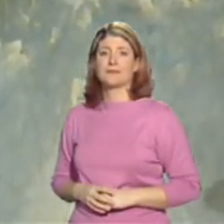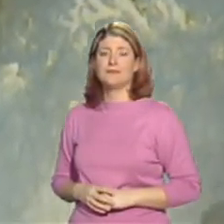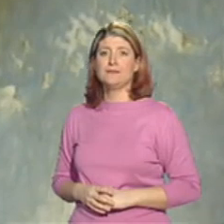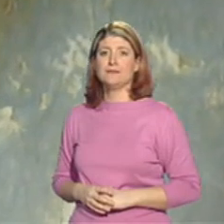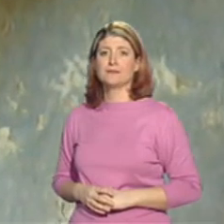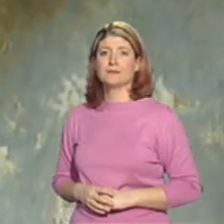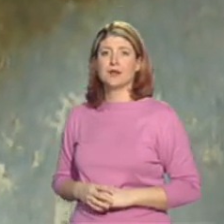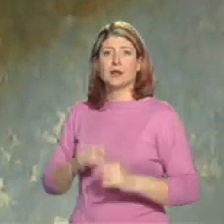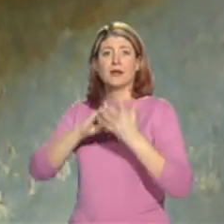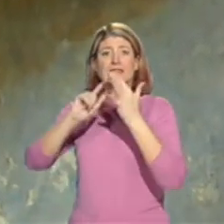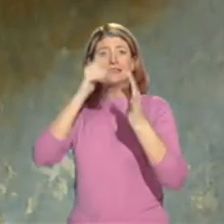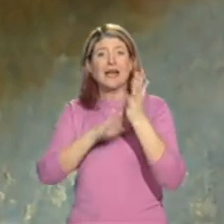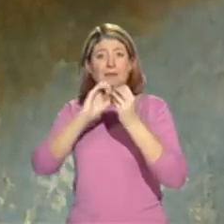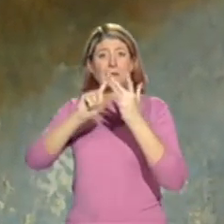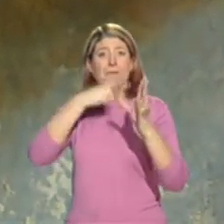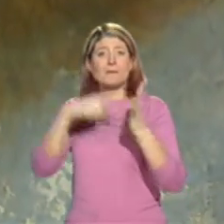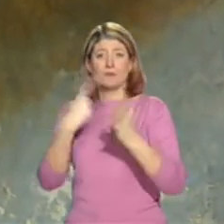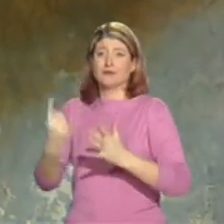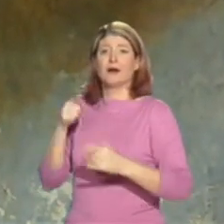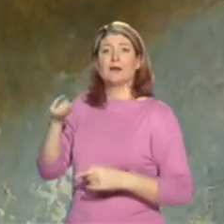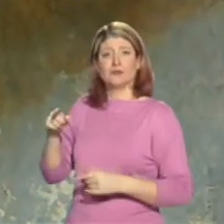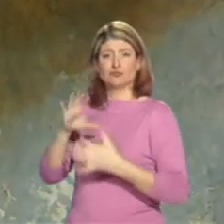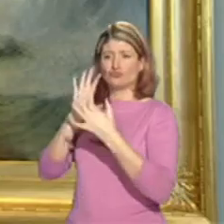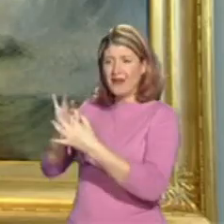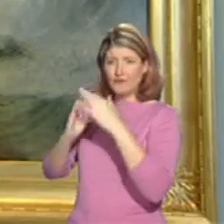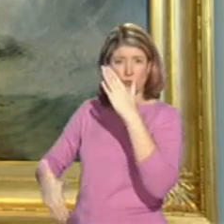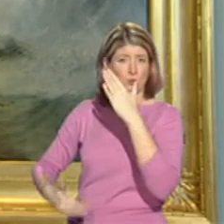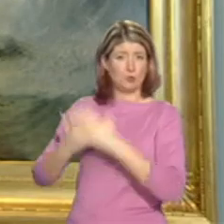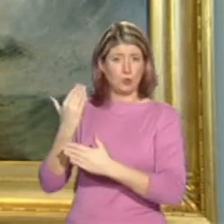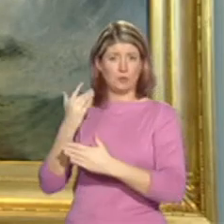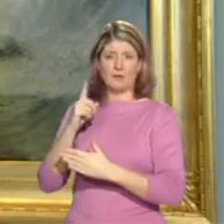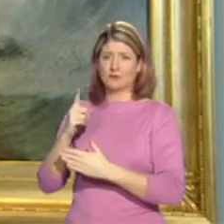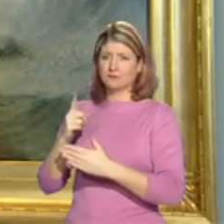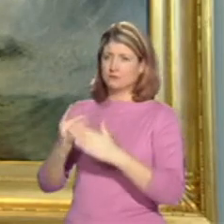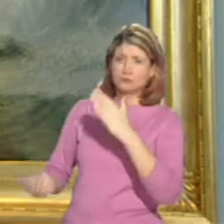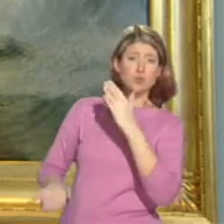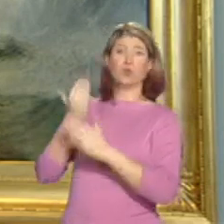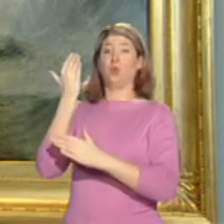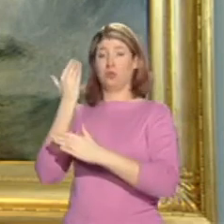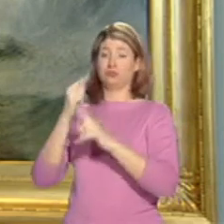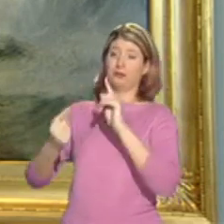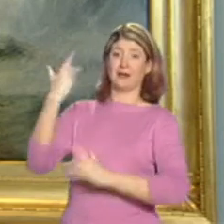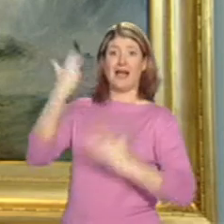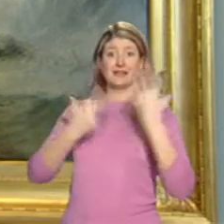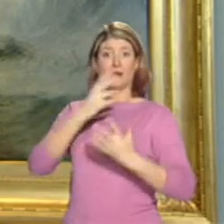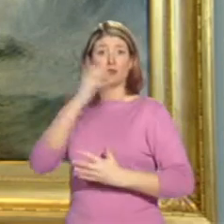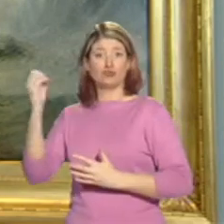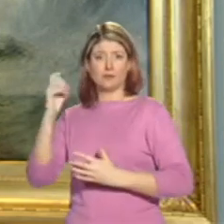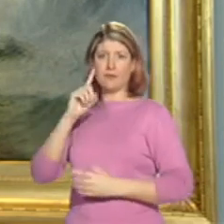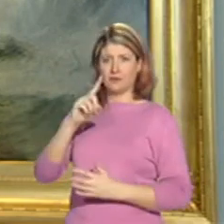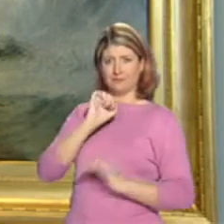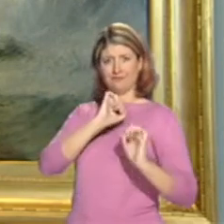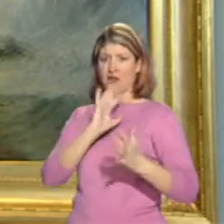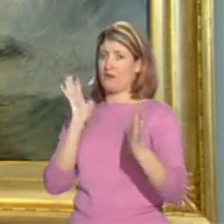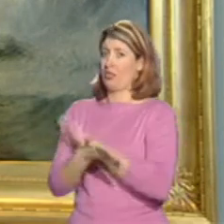The steamboat itself is a relatively new invention. It's invented at the beginning of the 19th century. But Turner obliterates technology in progress,